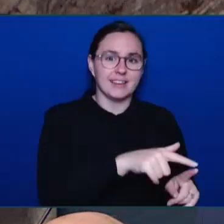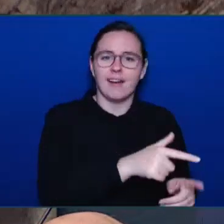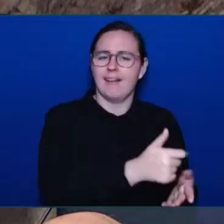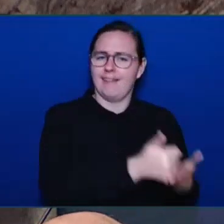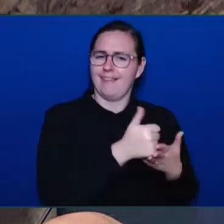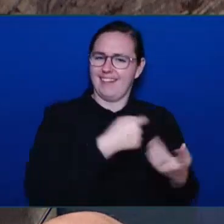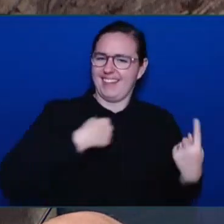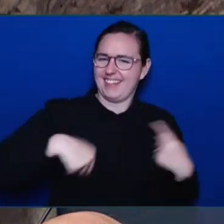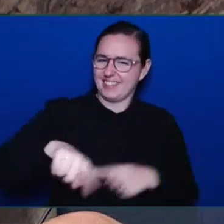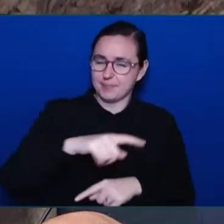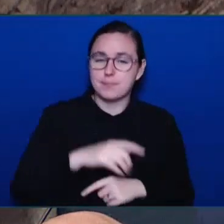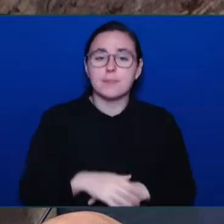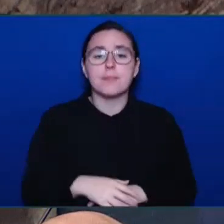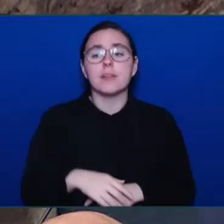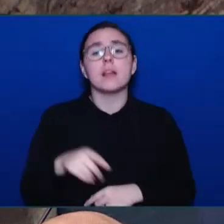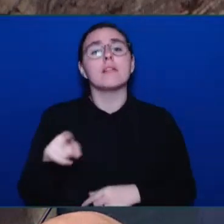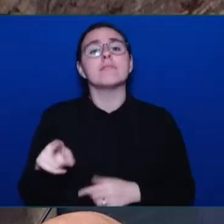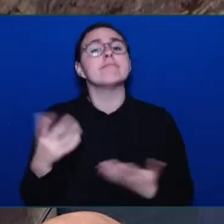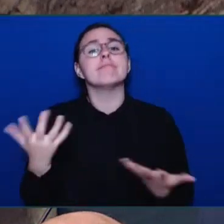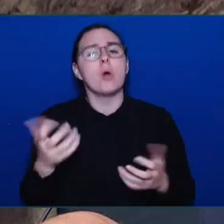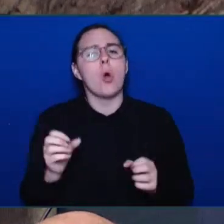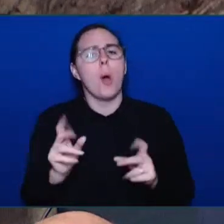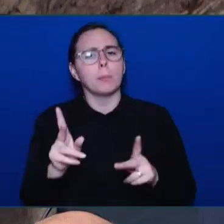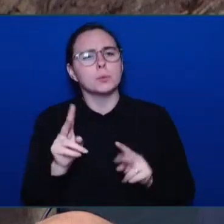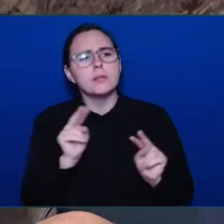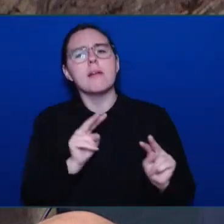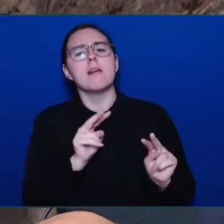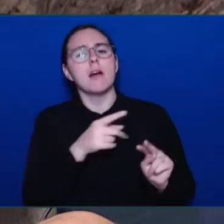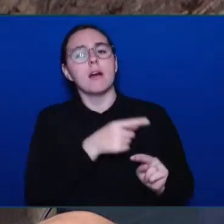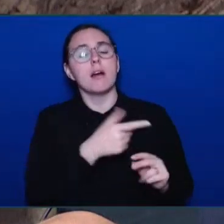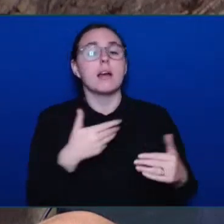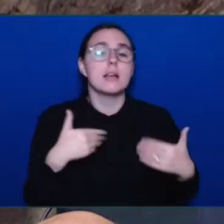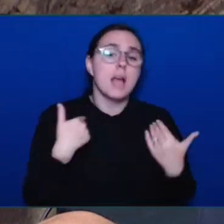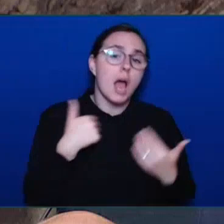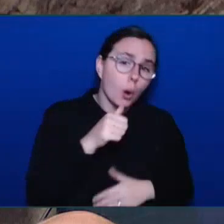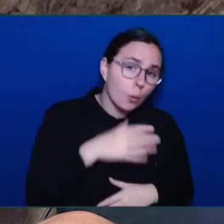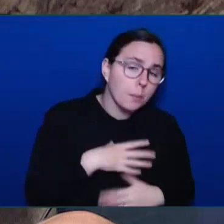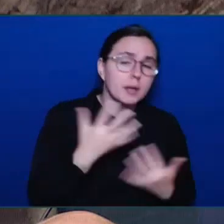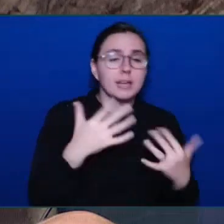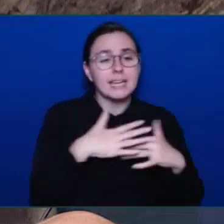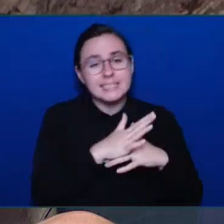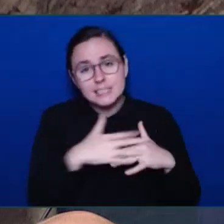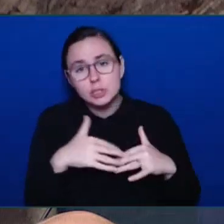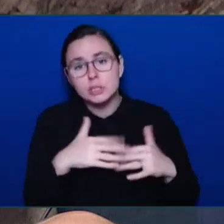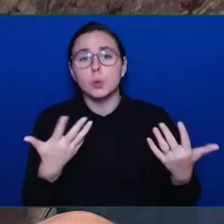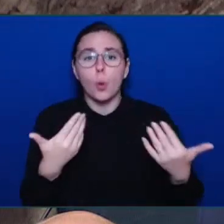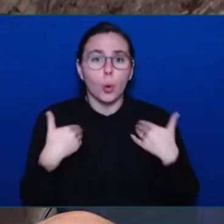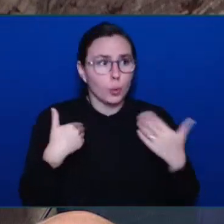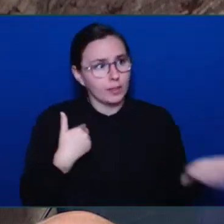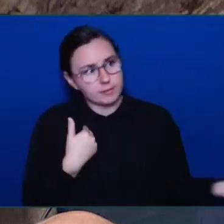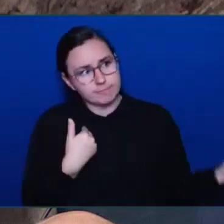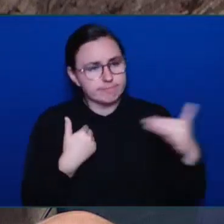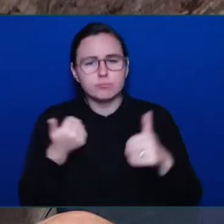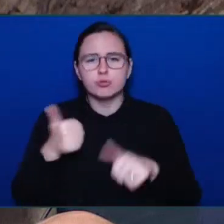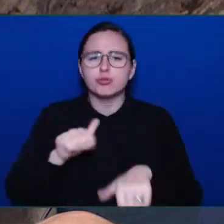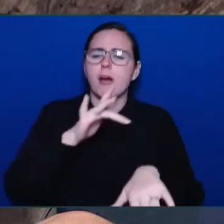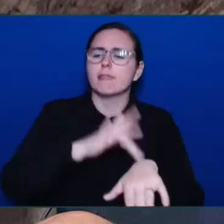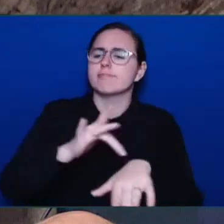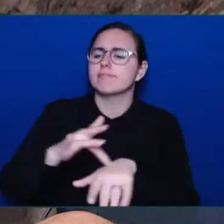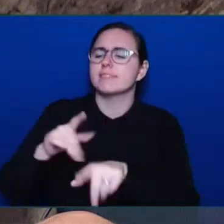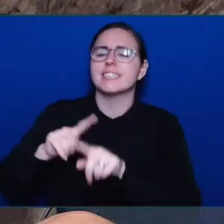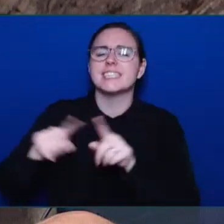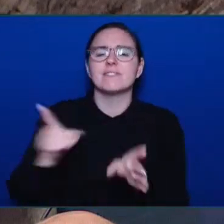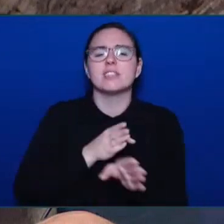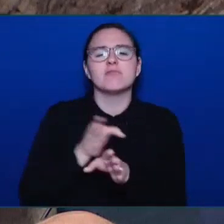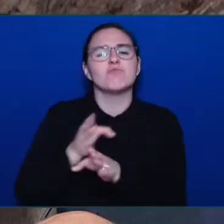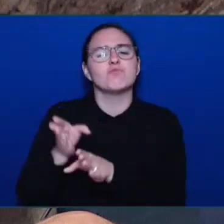in Quesnel. It provides youth the opportunity to experience the fun and excitement of interactive trades exploration while